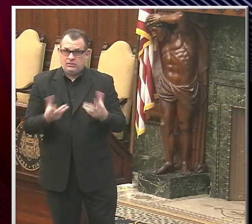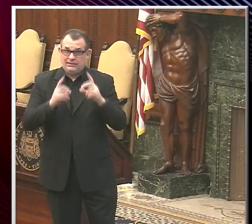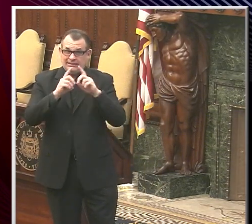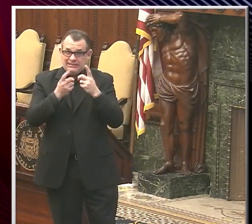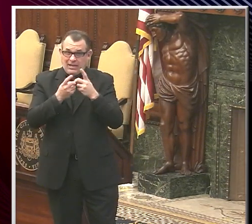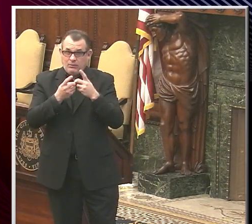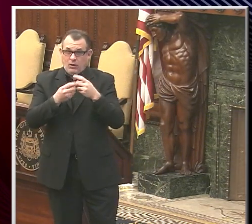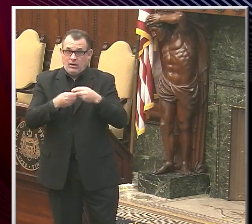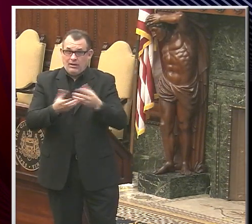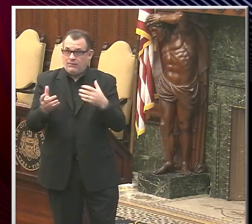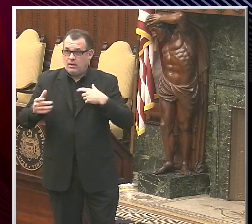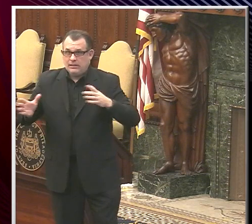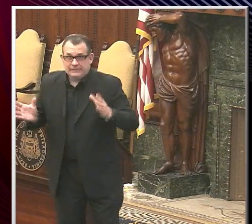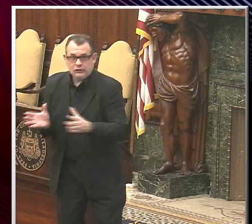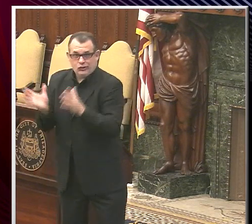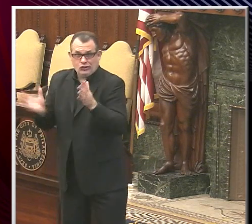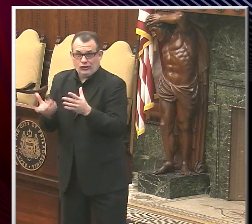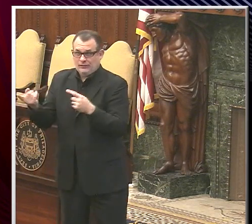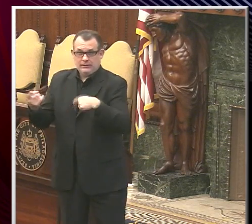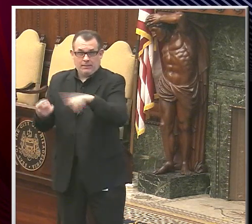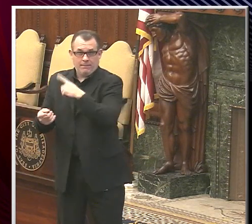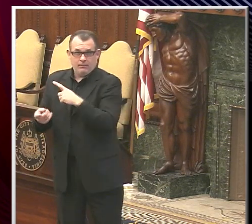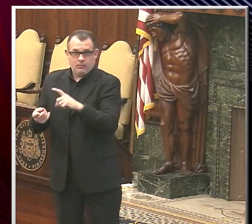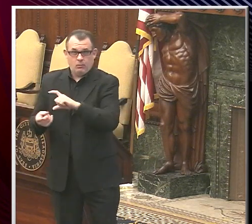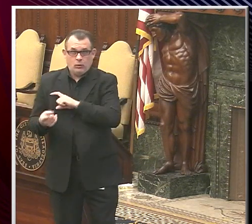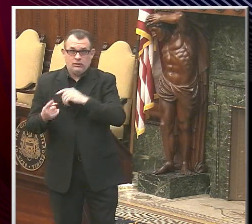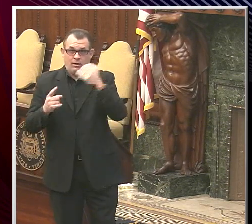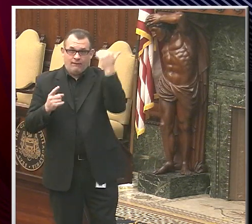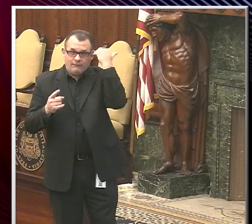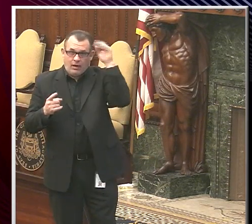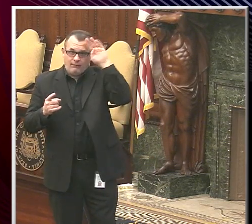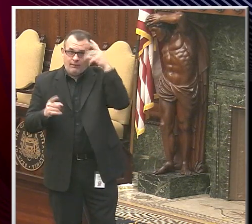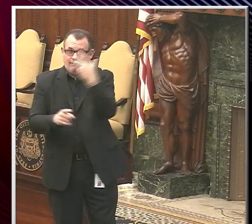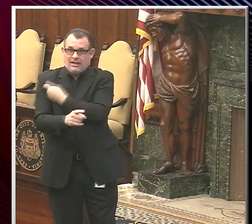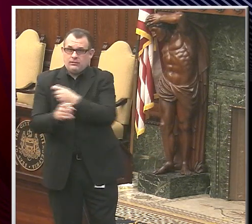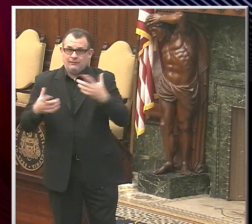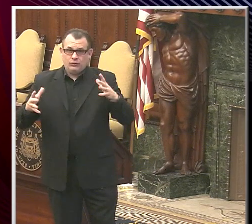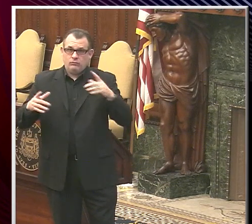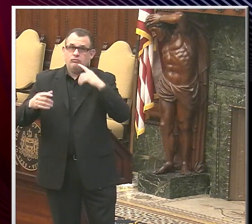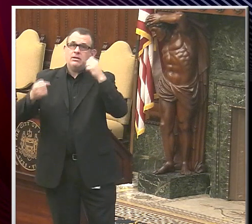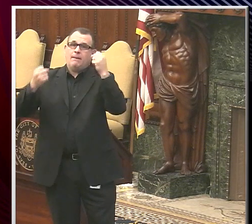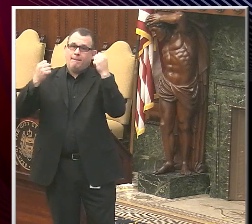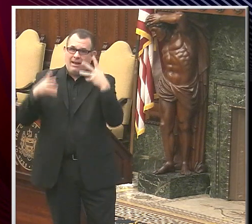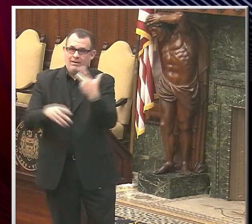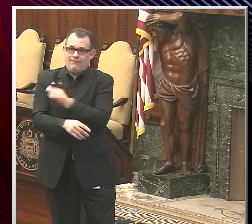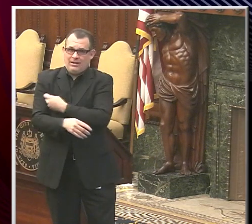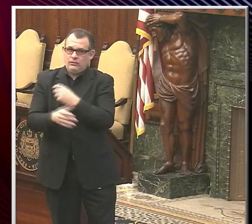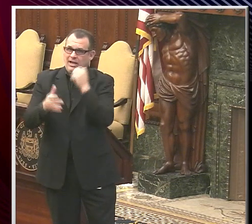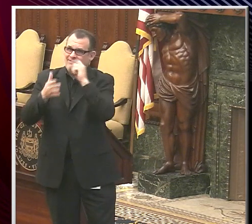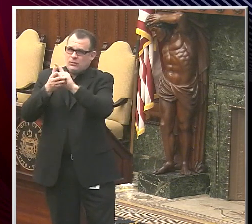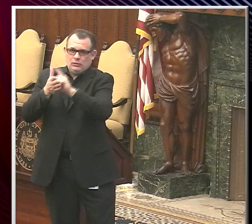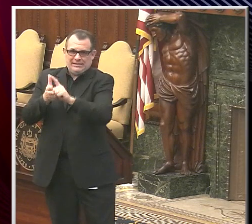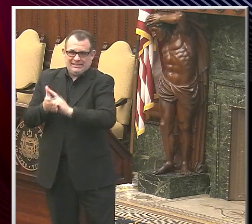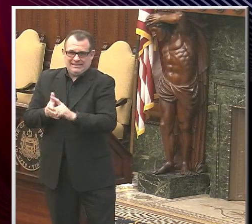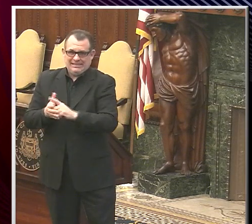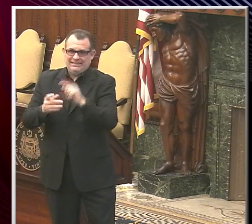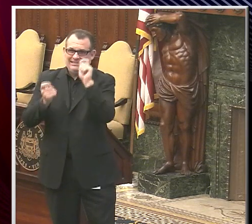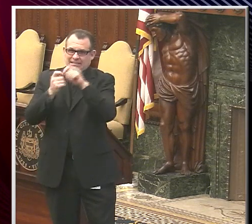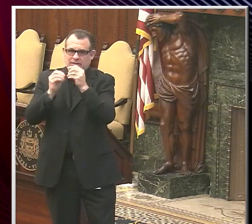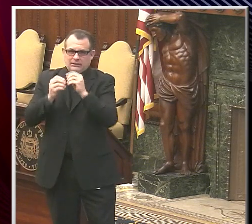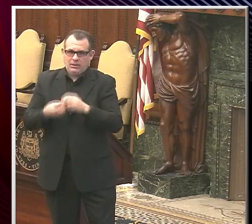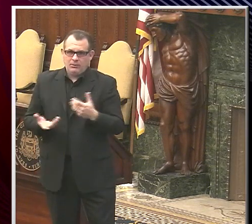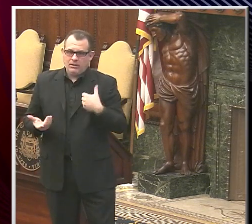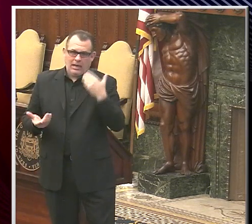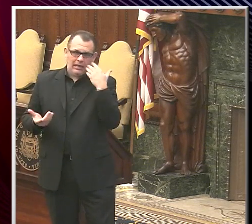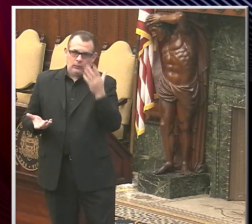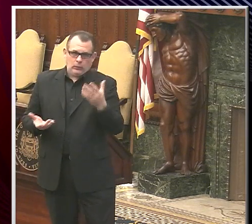of. Police and fire are definitely getting vaccinated. There's a certain number being vaccinated every week. I can't give you numbers on what percentage of their